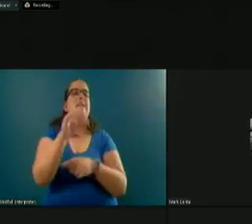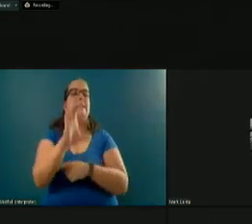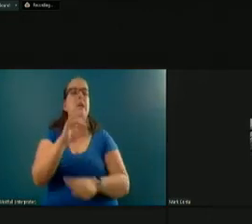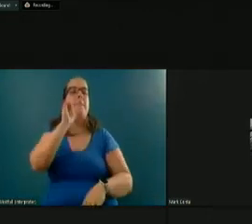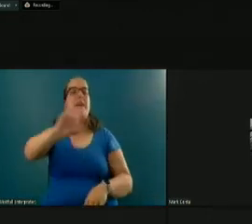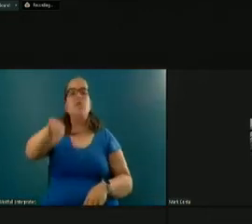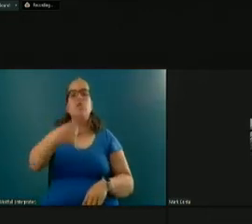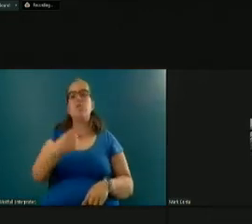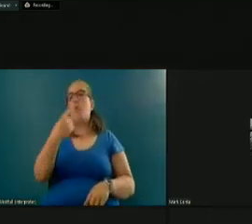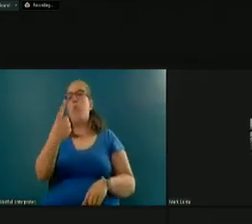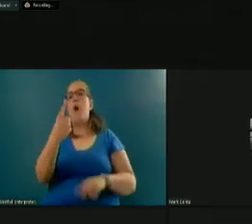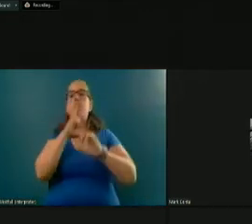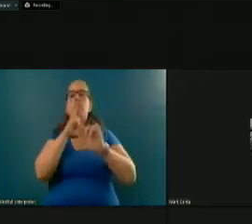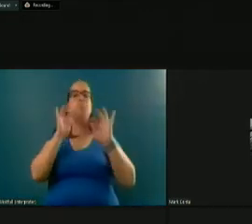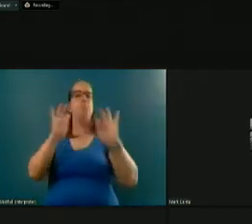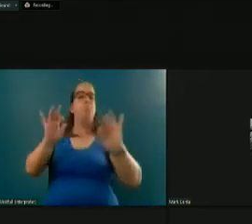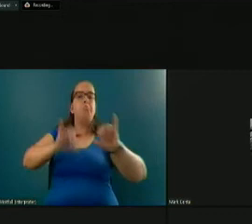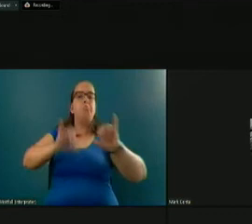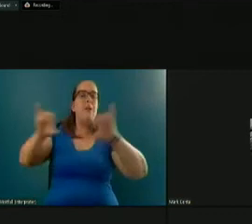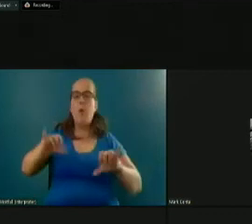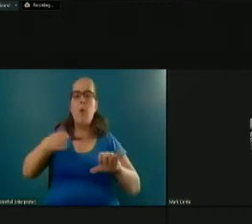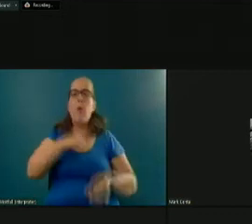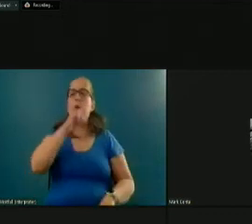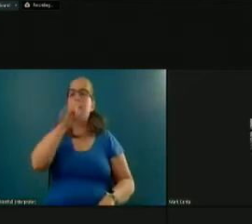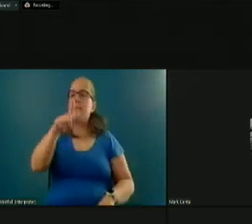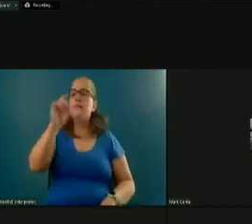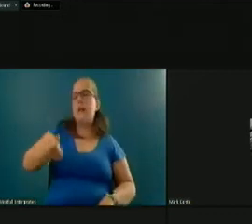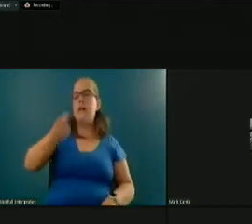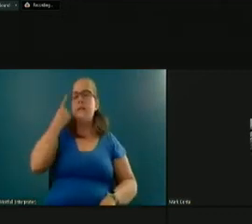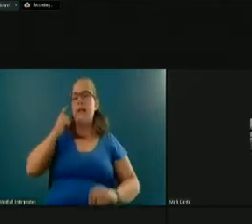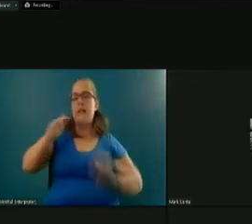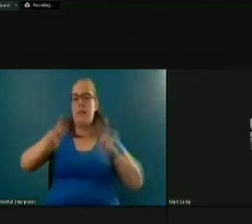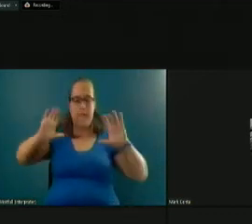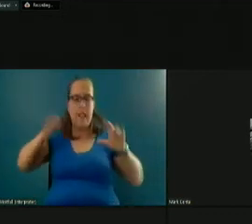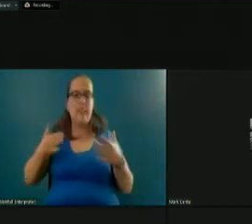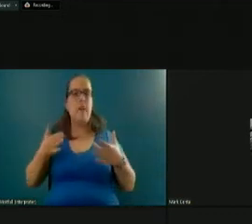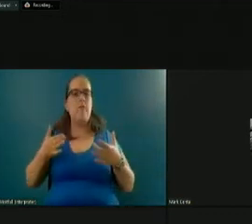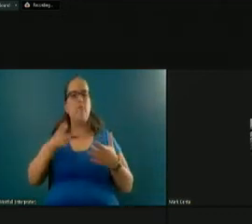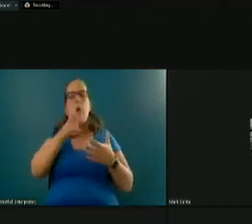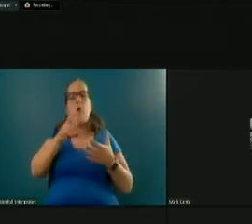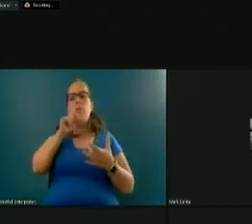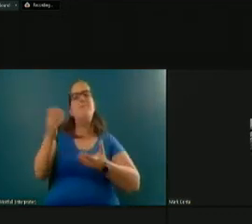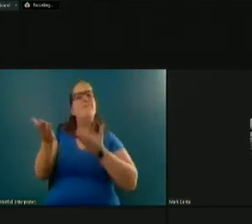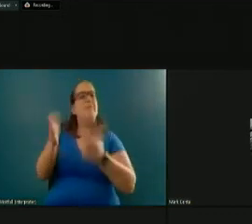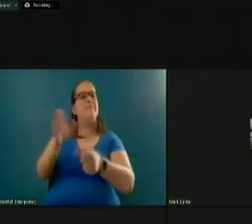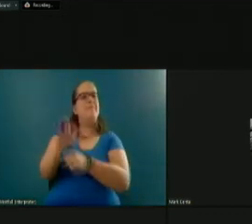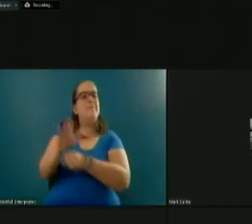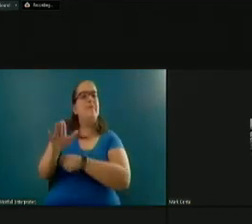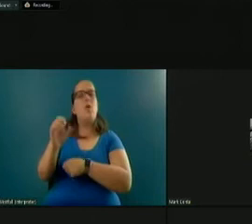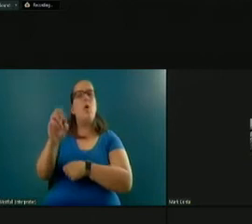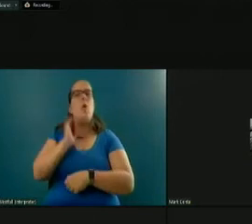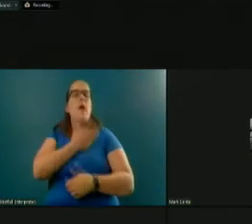not just a one size fits all. We really need to understand the populations that are being underserved or are vulnerable